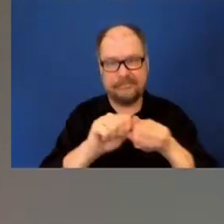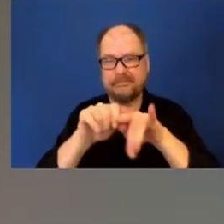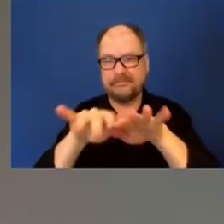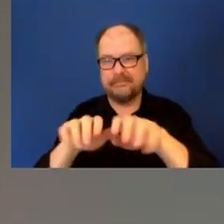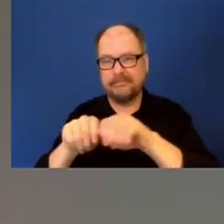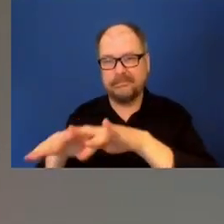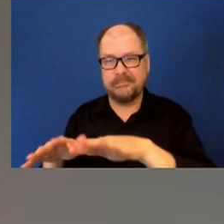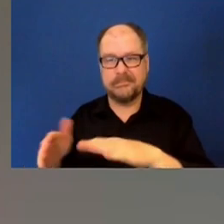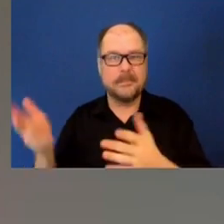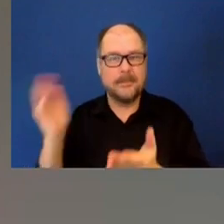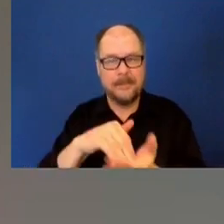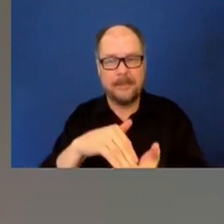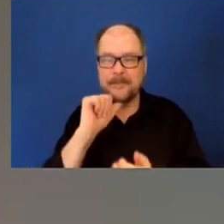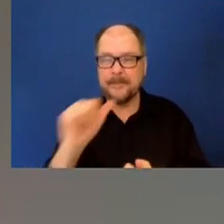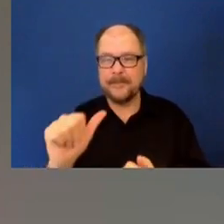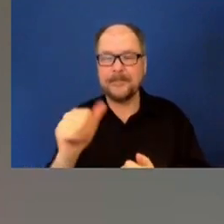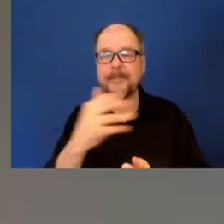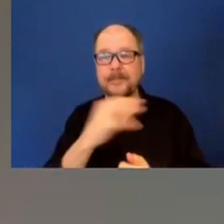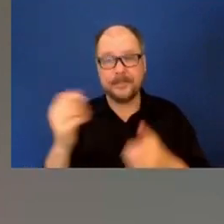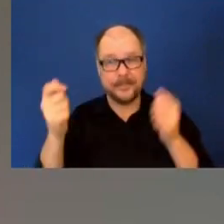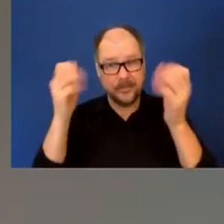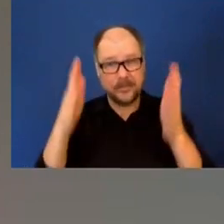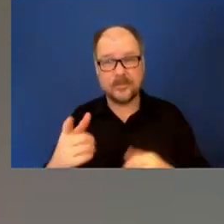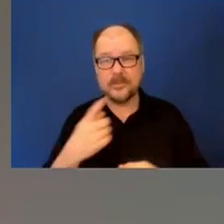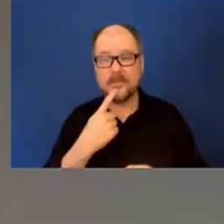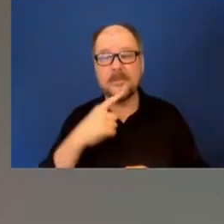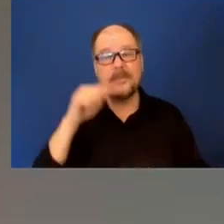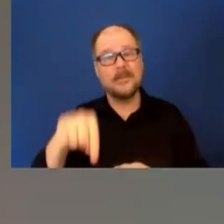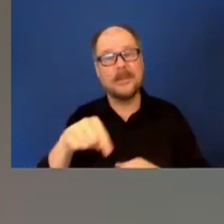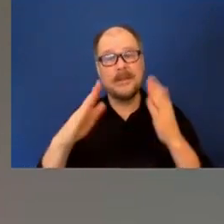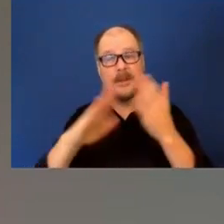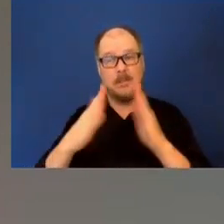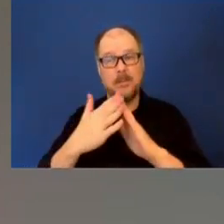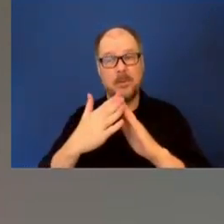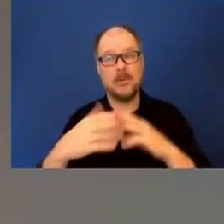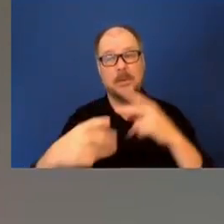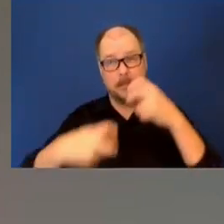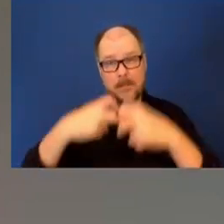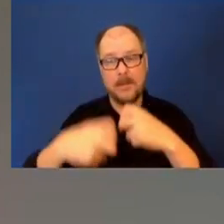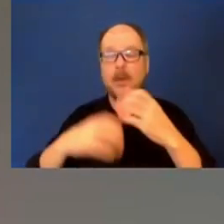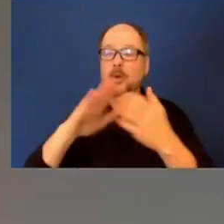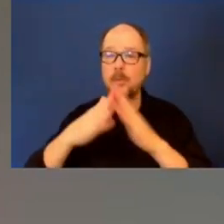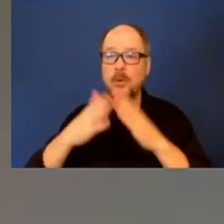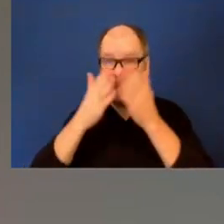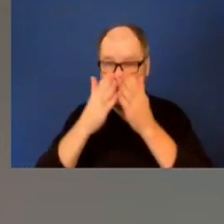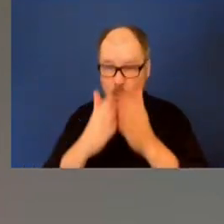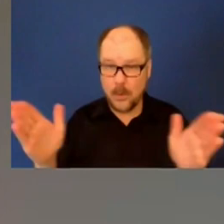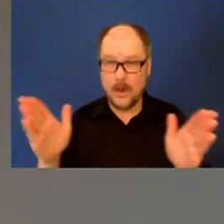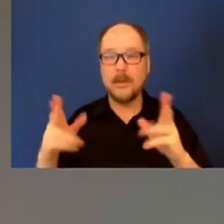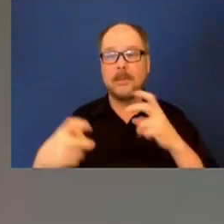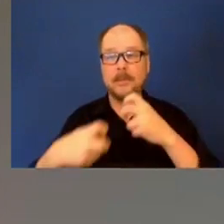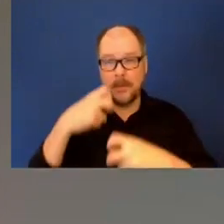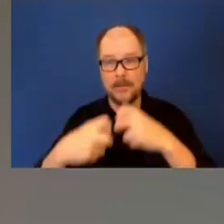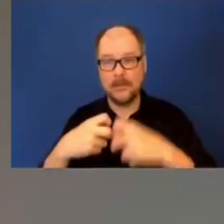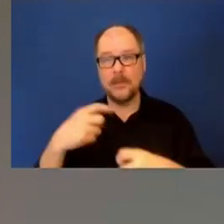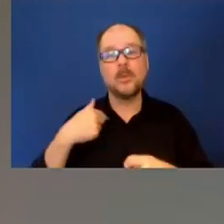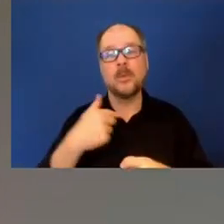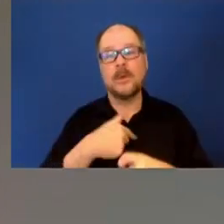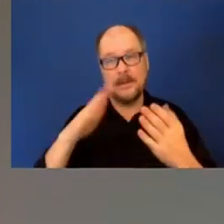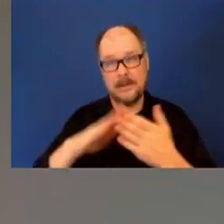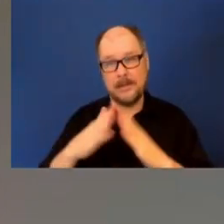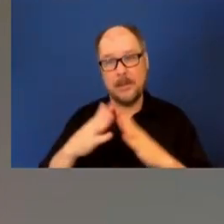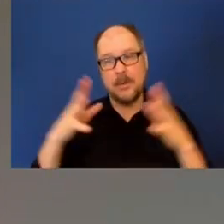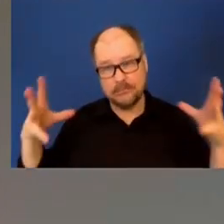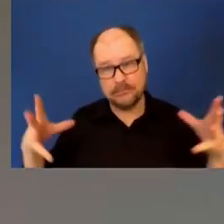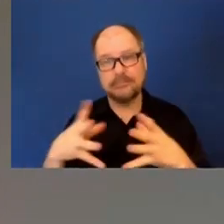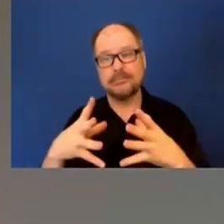the manager has been saying is this is a community issue, a community wide issue, and we need the community to come together to address